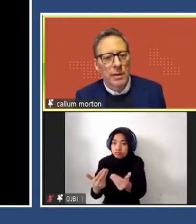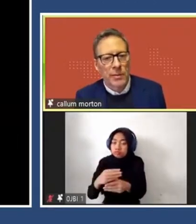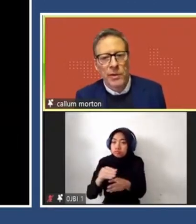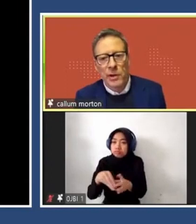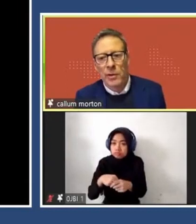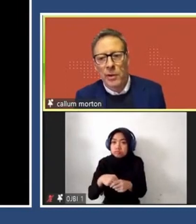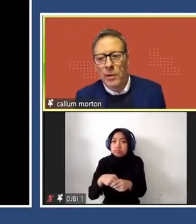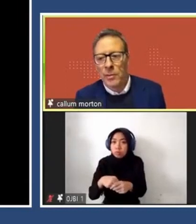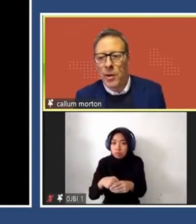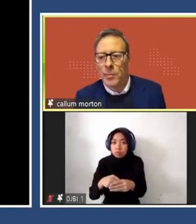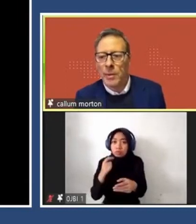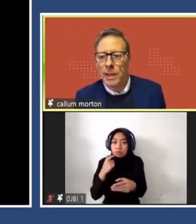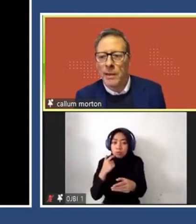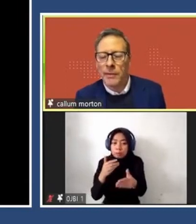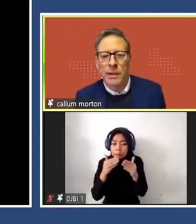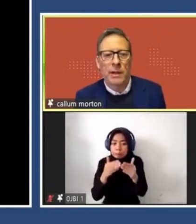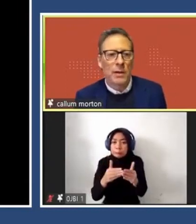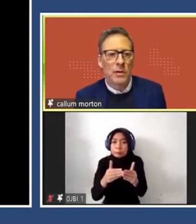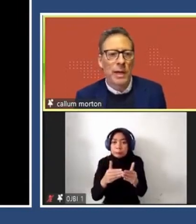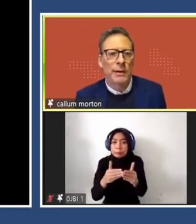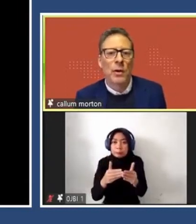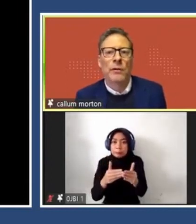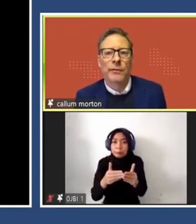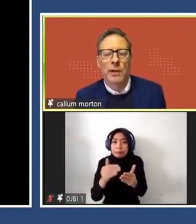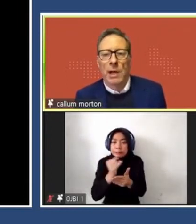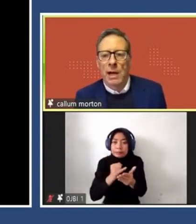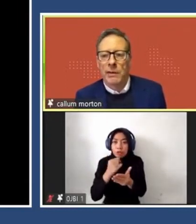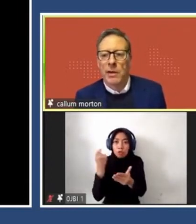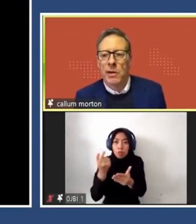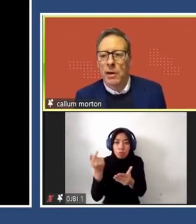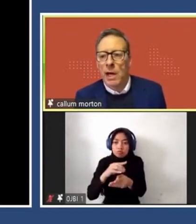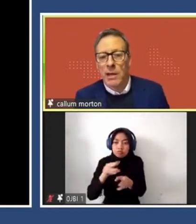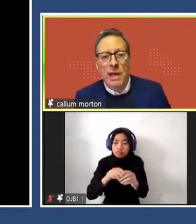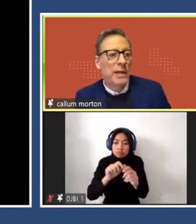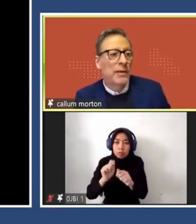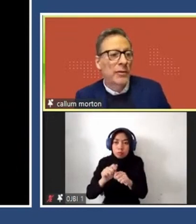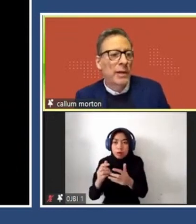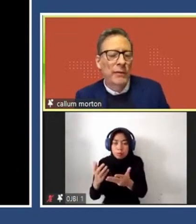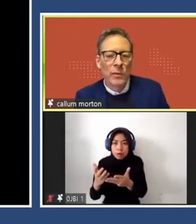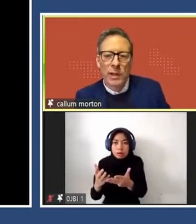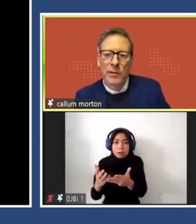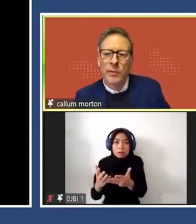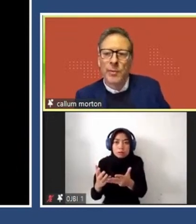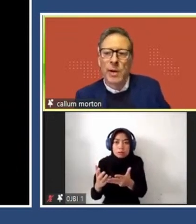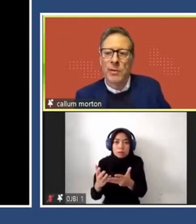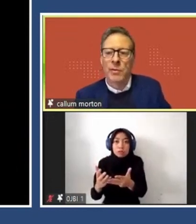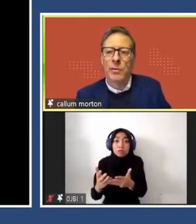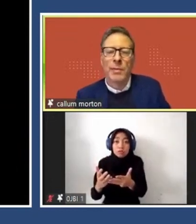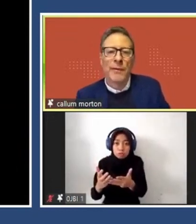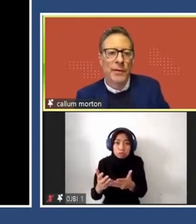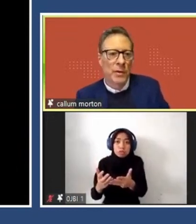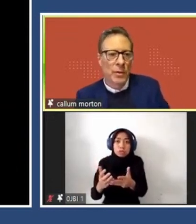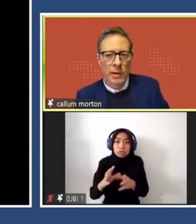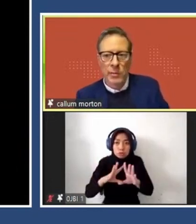architecture studio on, on public art. The new head of architecture actually has a history of working through